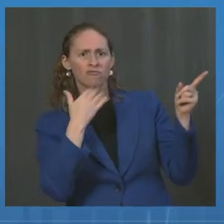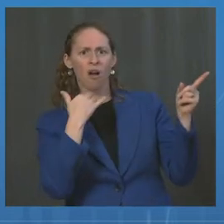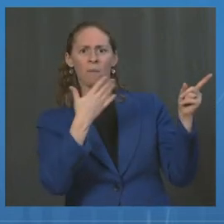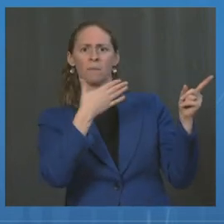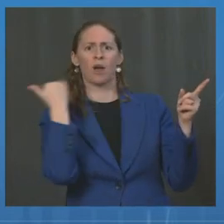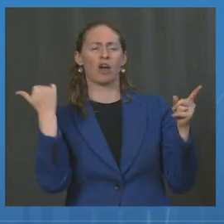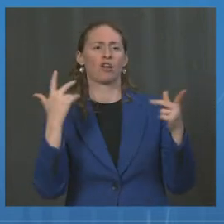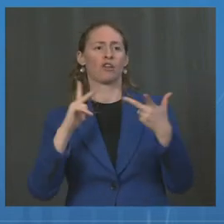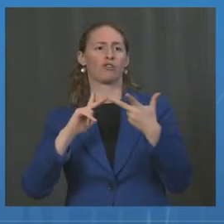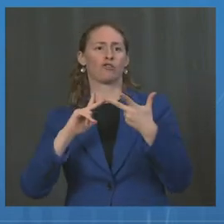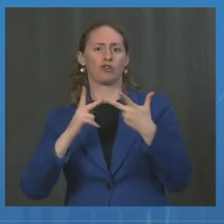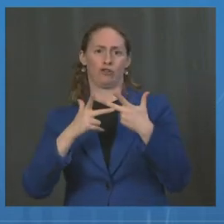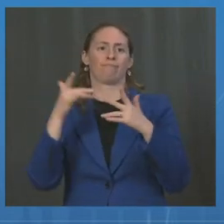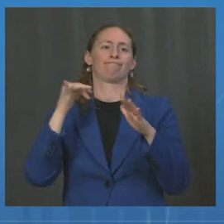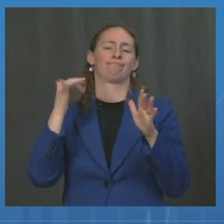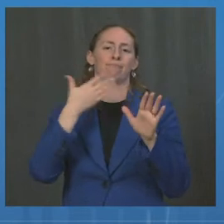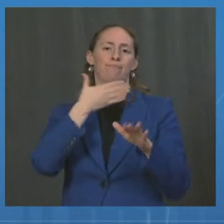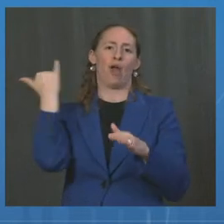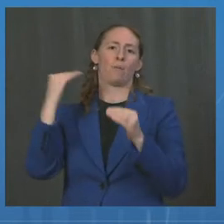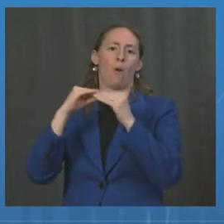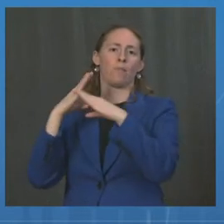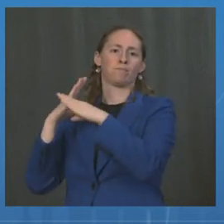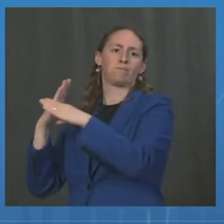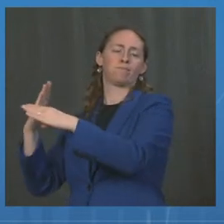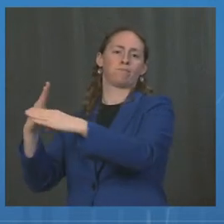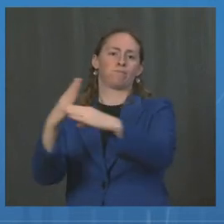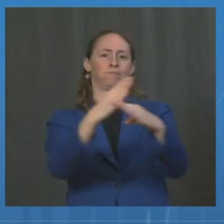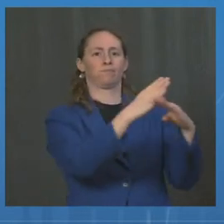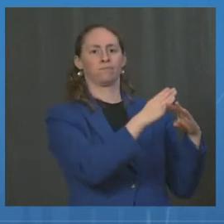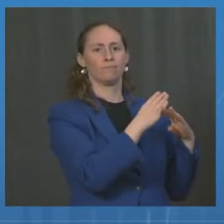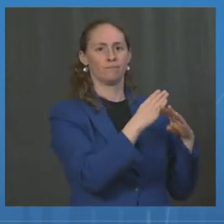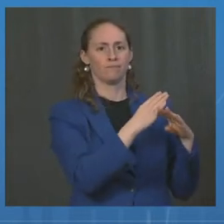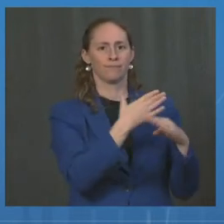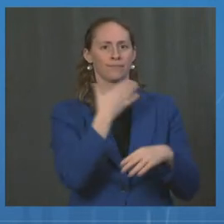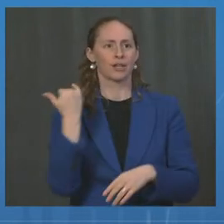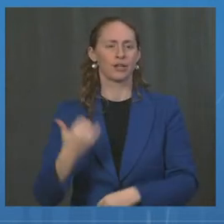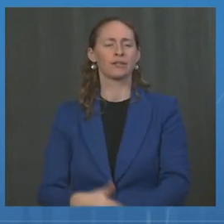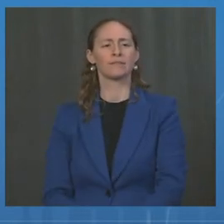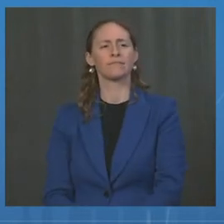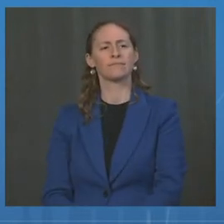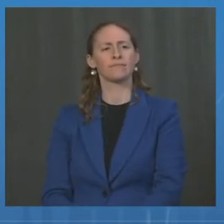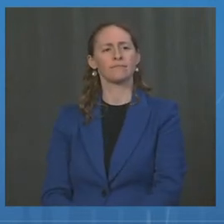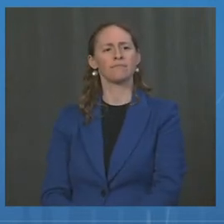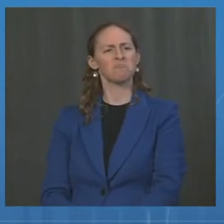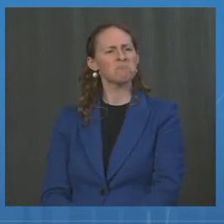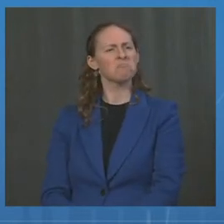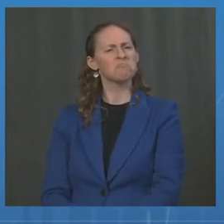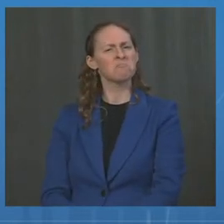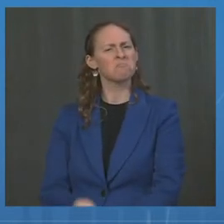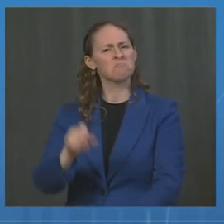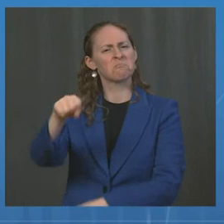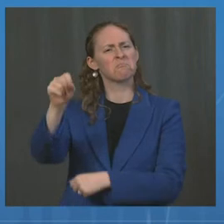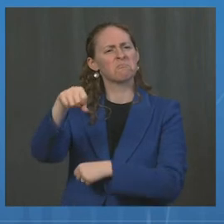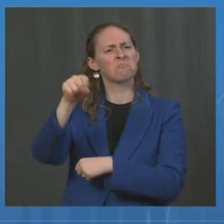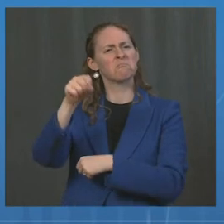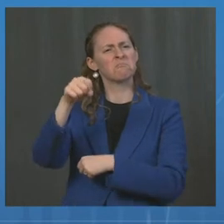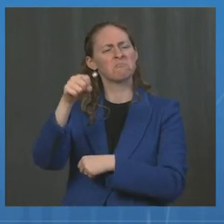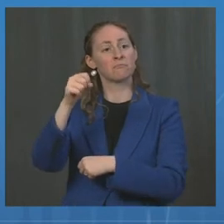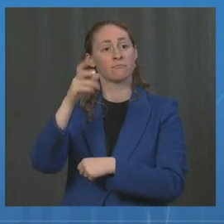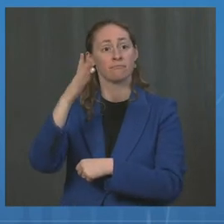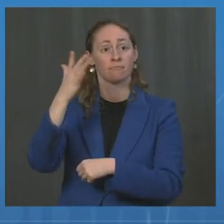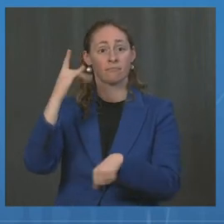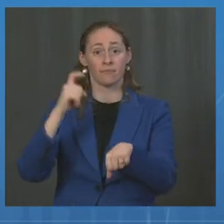dramatic. And we all hope, and I believe we have good reason to believe, that that only will not be a strong response,